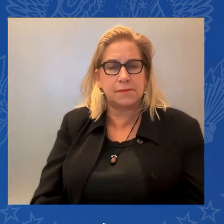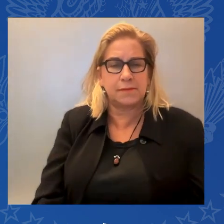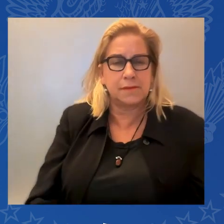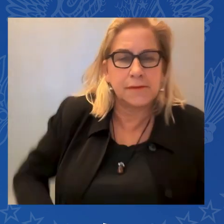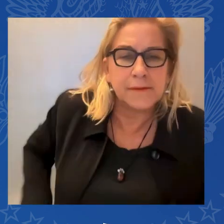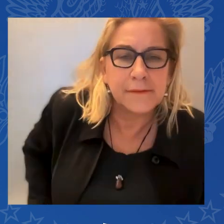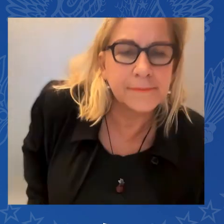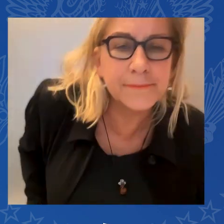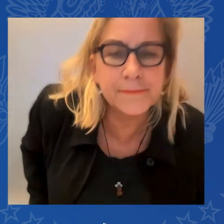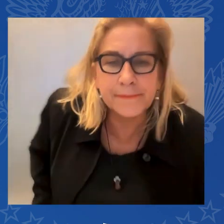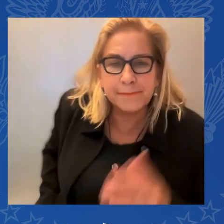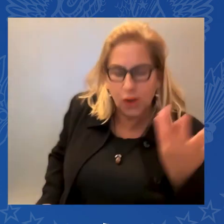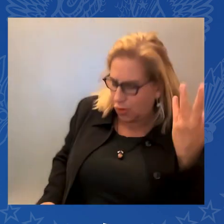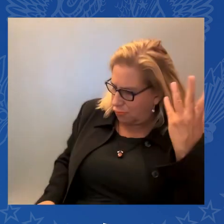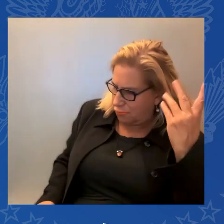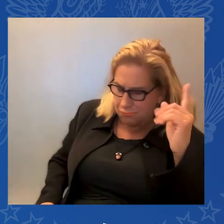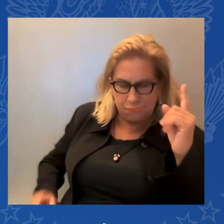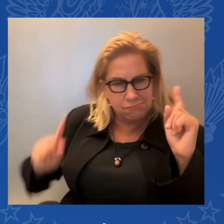There's food at the other —